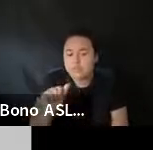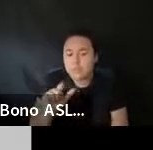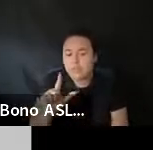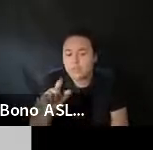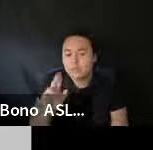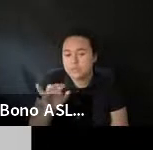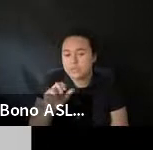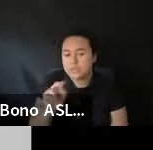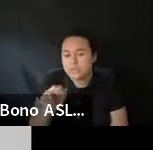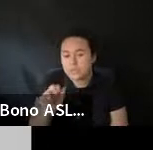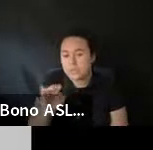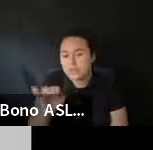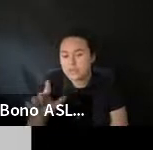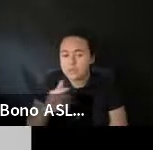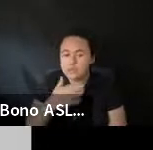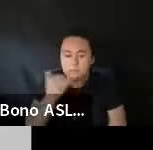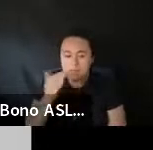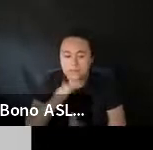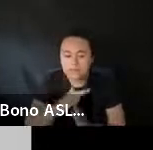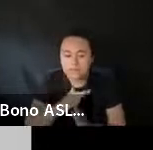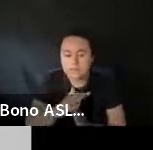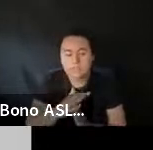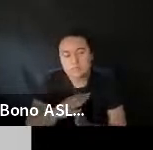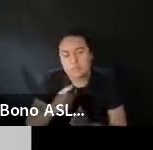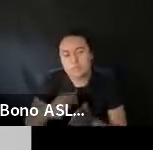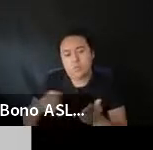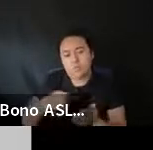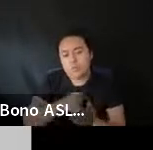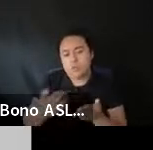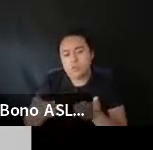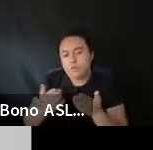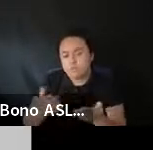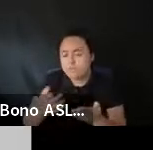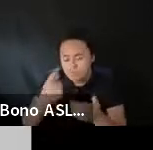In terms of what we offer. But. We'll leave that up to you. To decide.